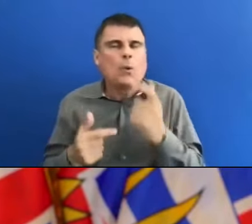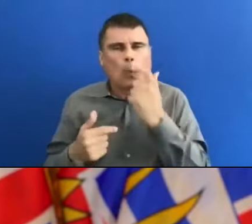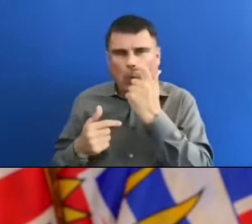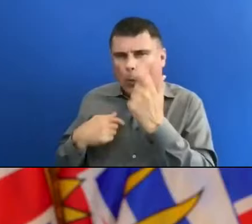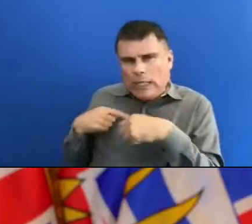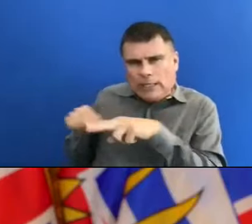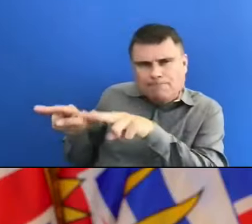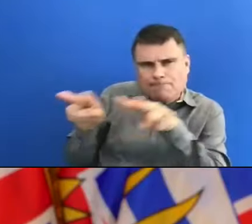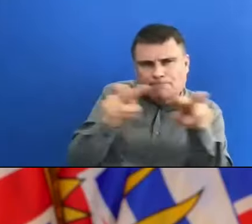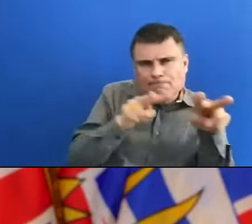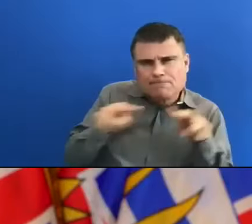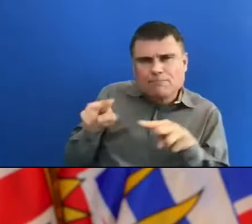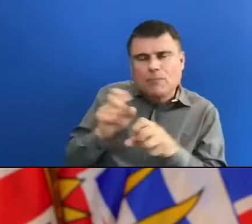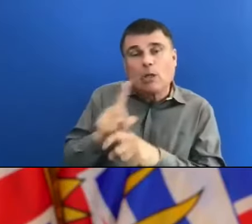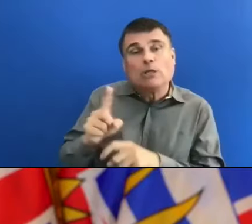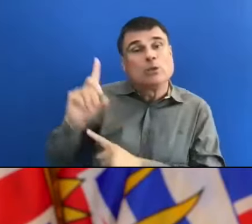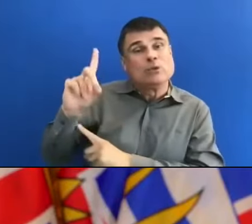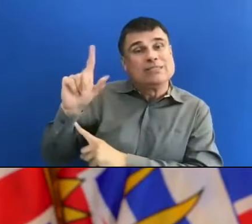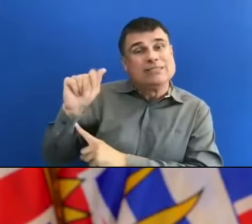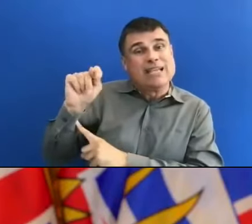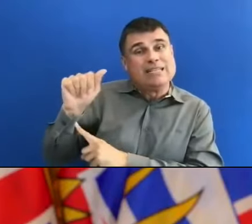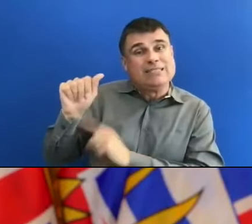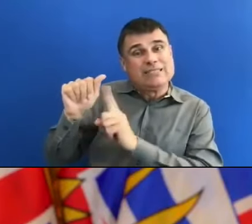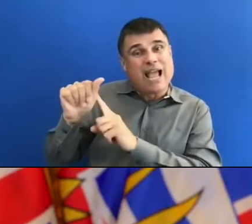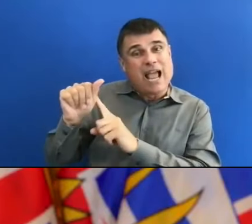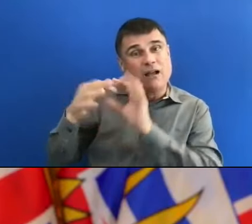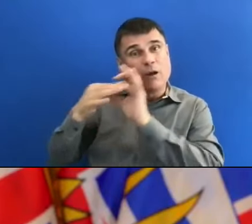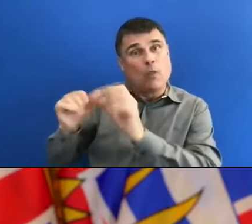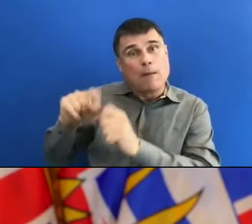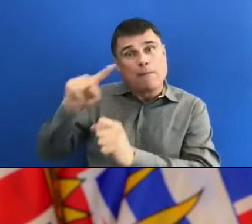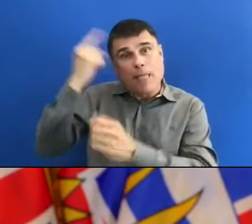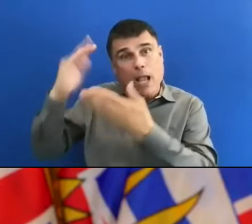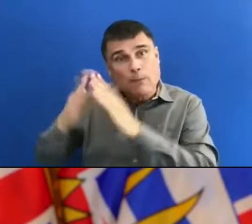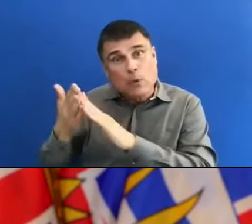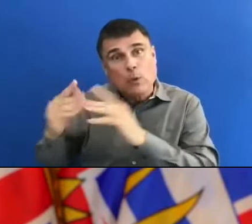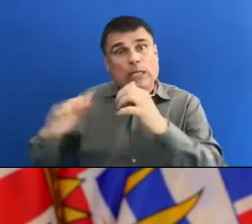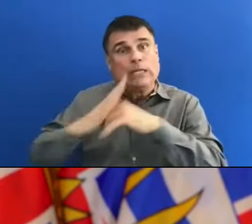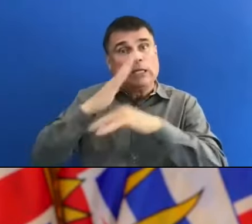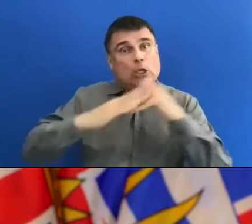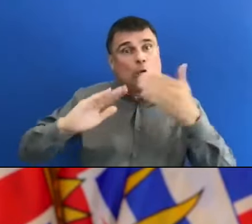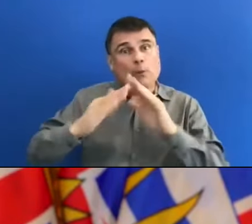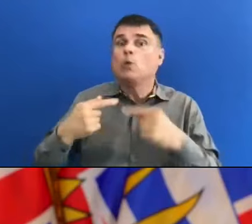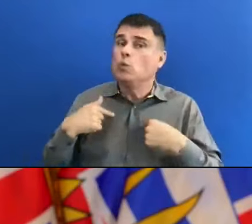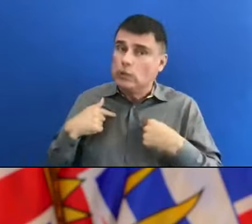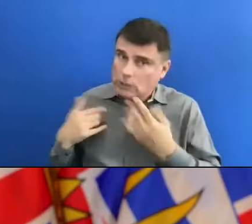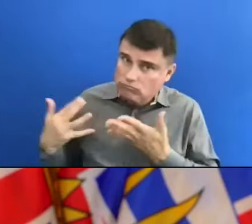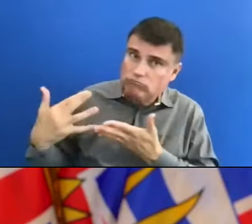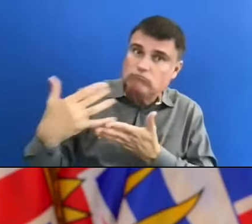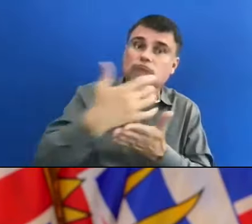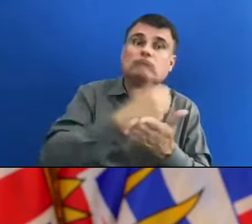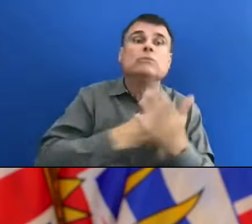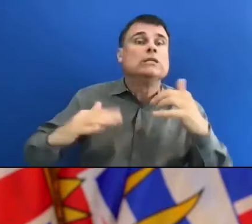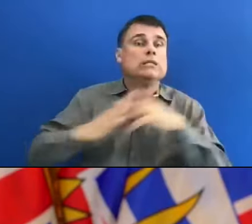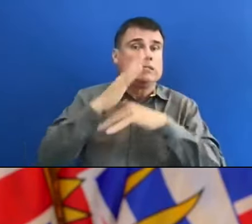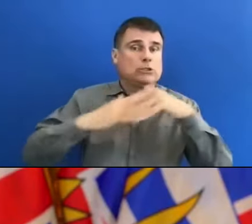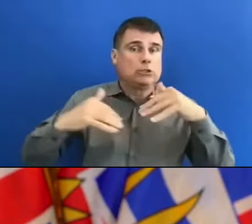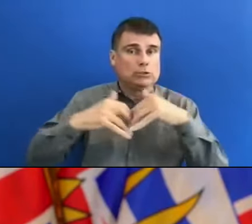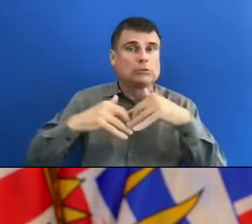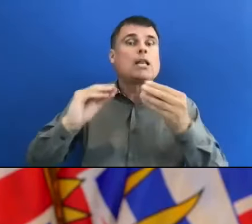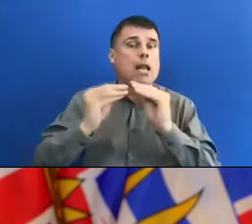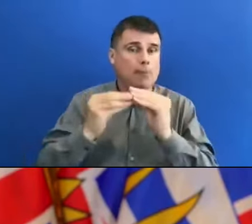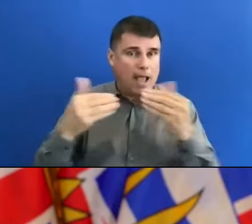-based data is a different issue. And we have collected disaggregated data by indigeneity from the very beginning, again,